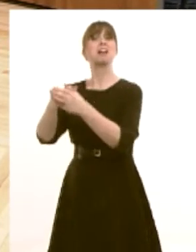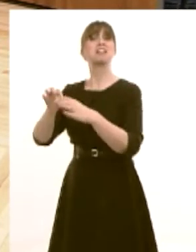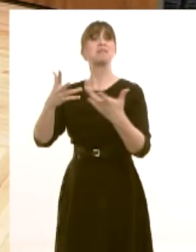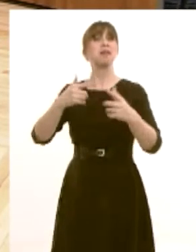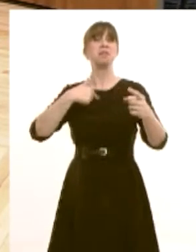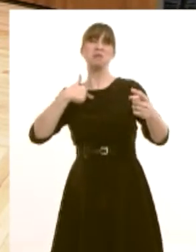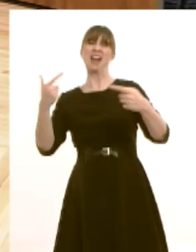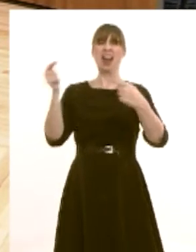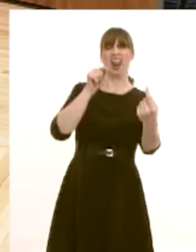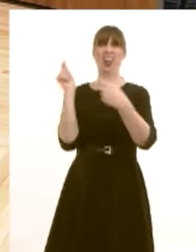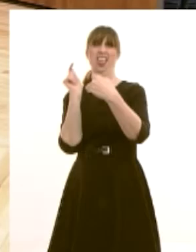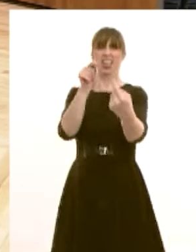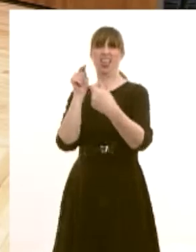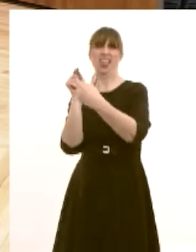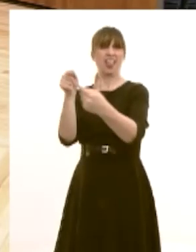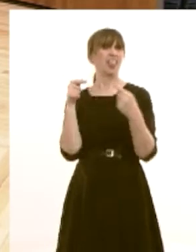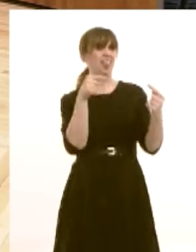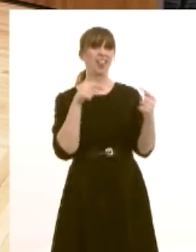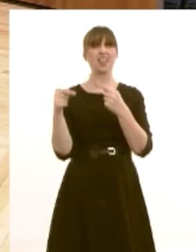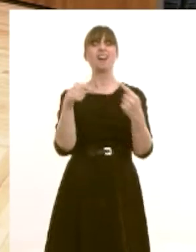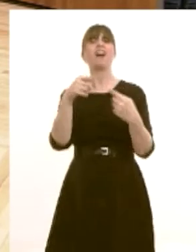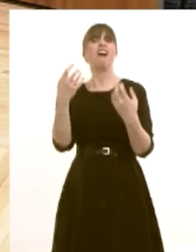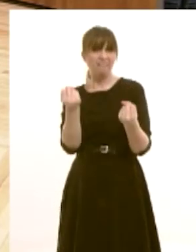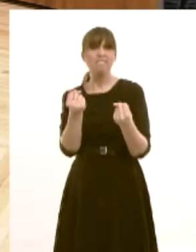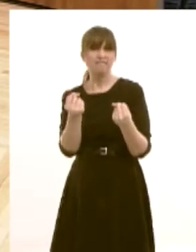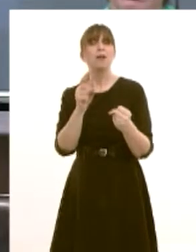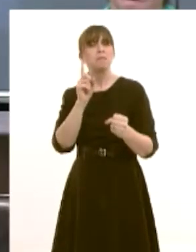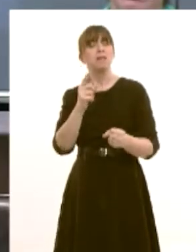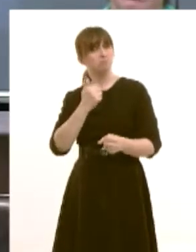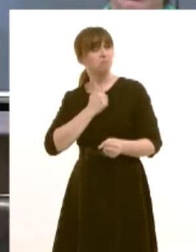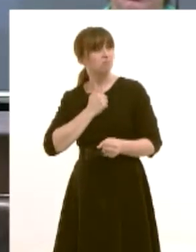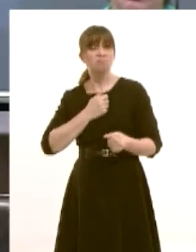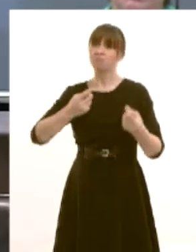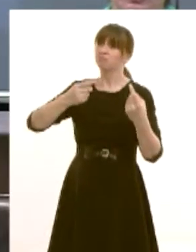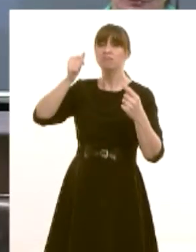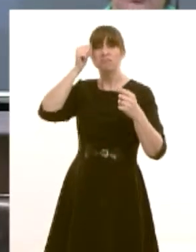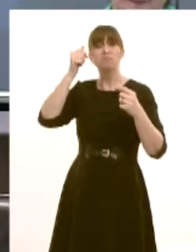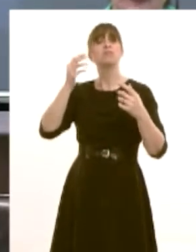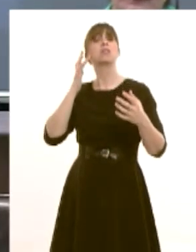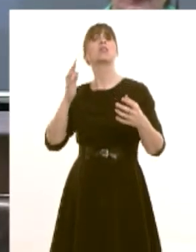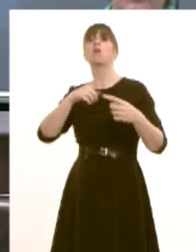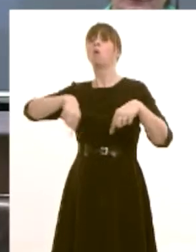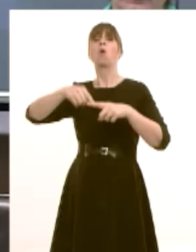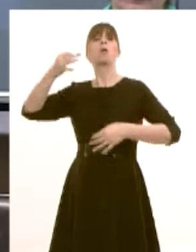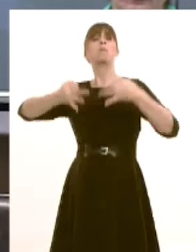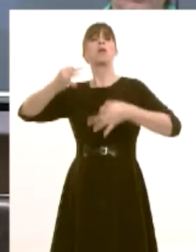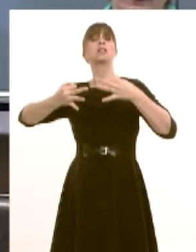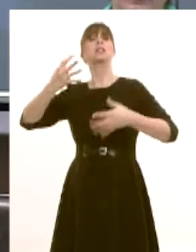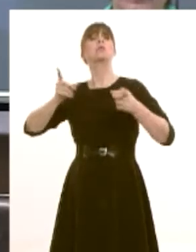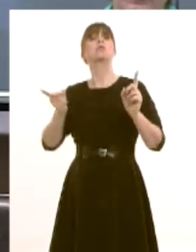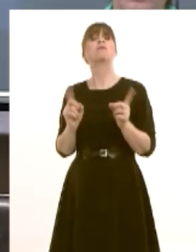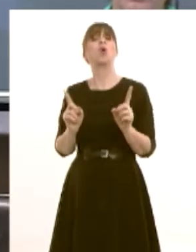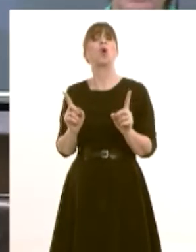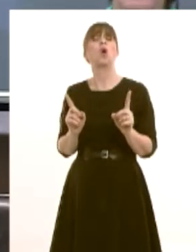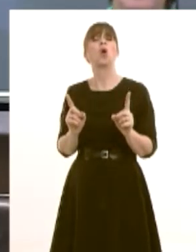theater within this chamber i'm sure that you will agree with me first minister that everyone does go into public life with the best intentions whatever